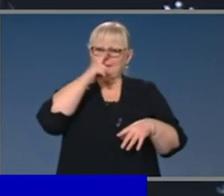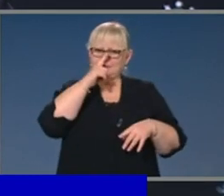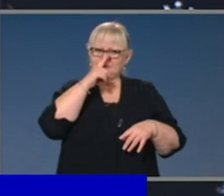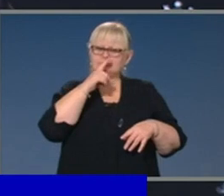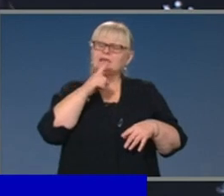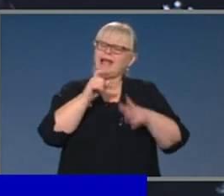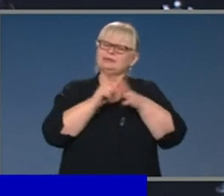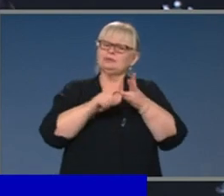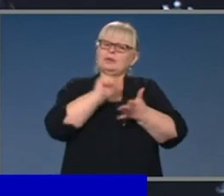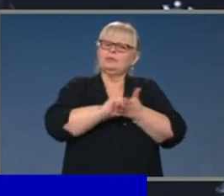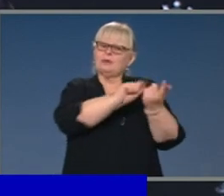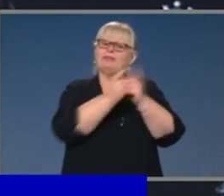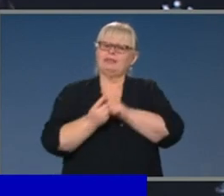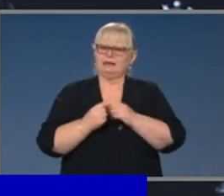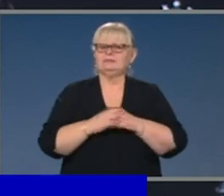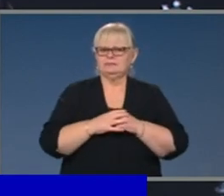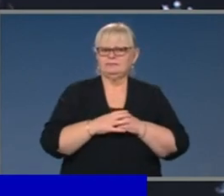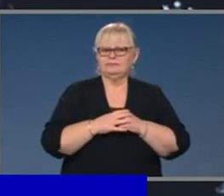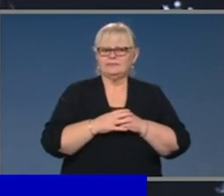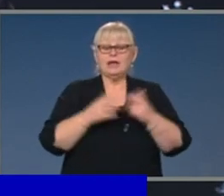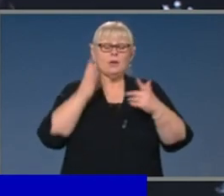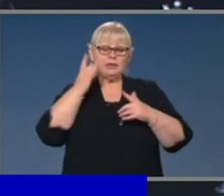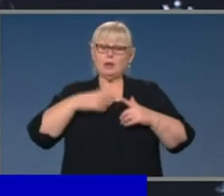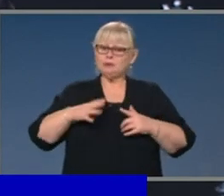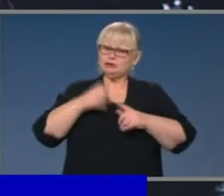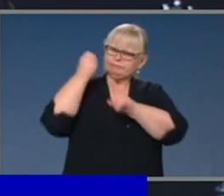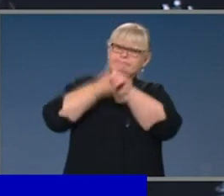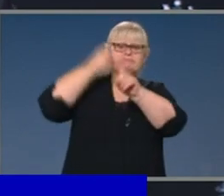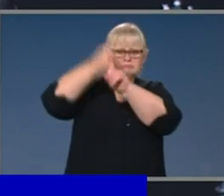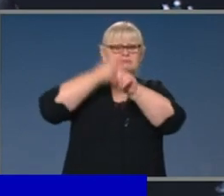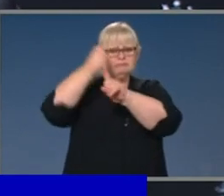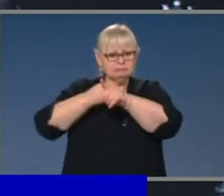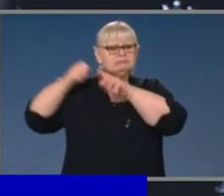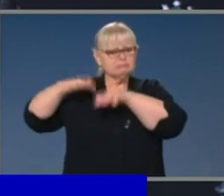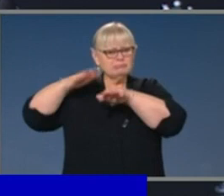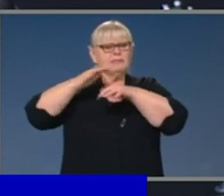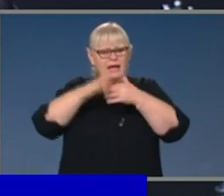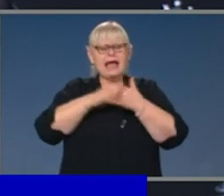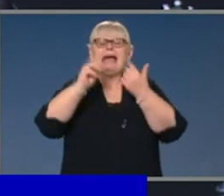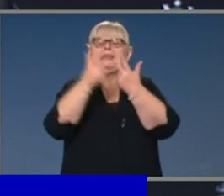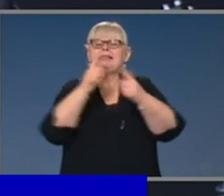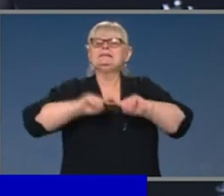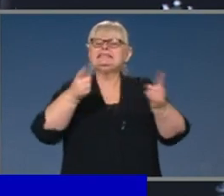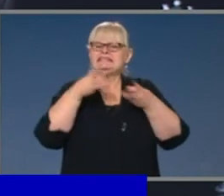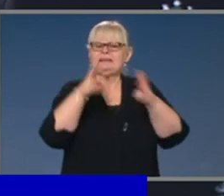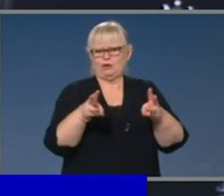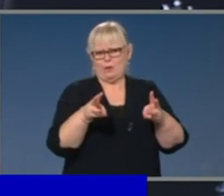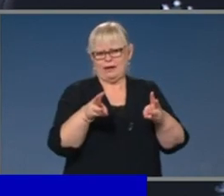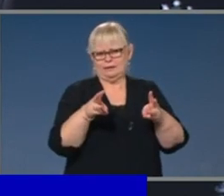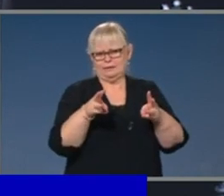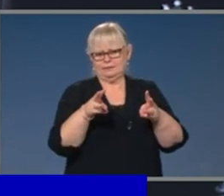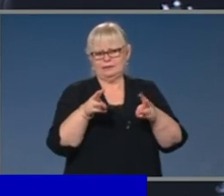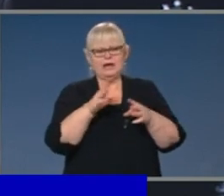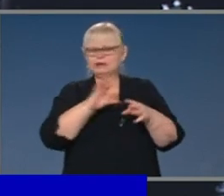that responsibility, and on the views they wish to express, that they seek to express those in another way. This is not